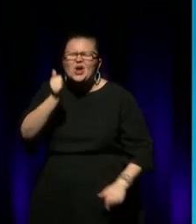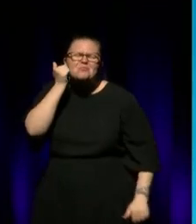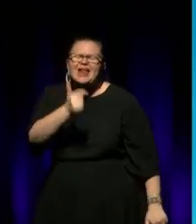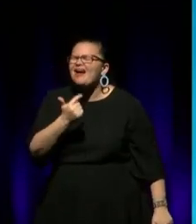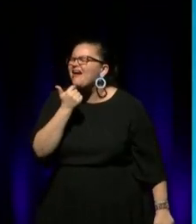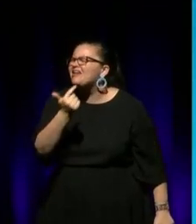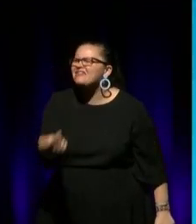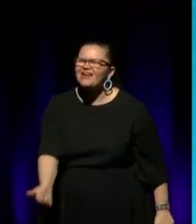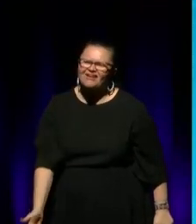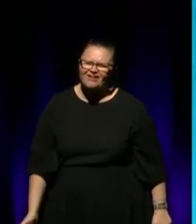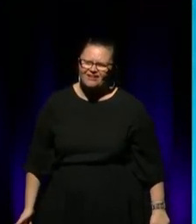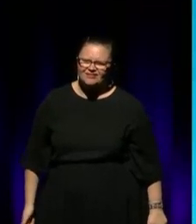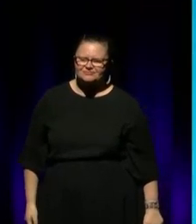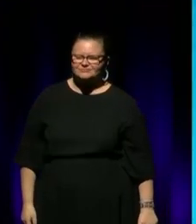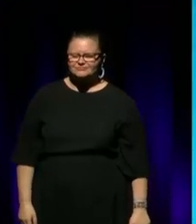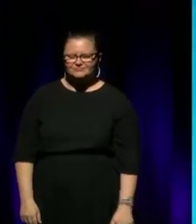don't care.